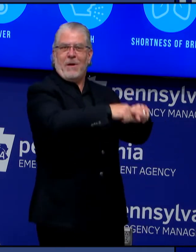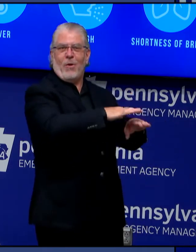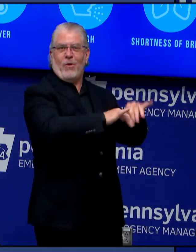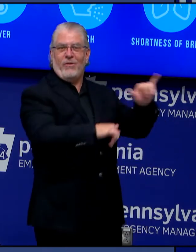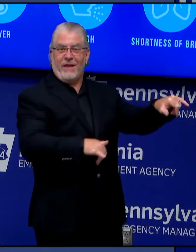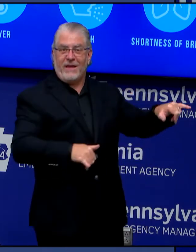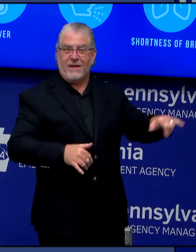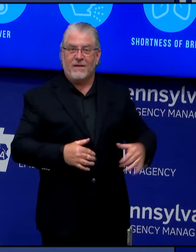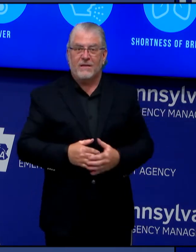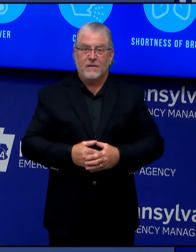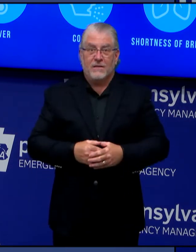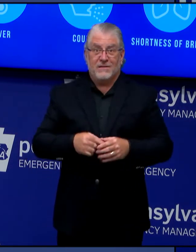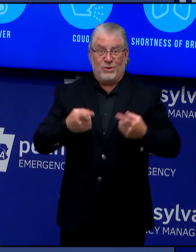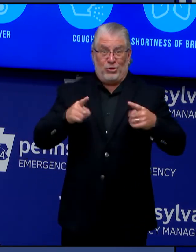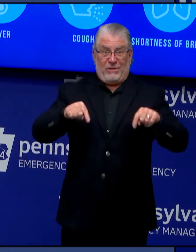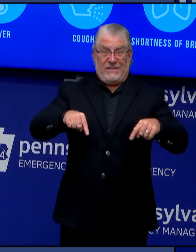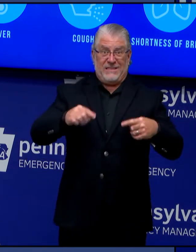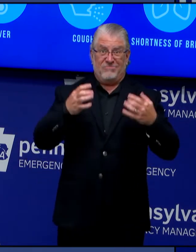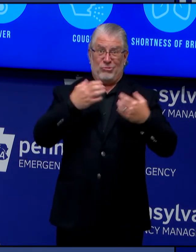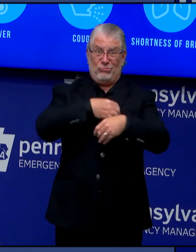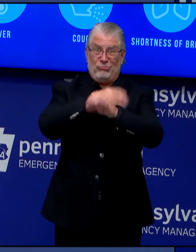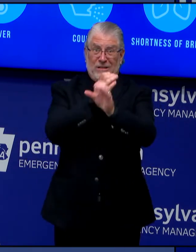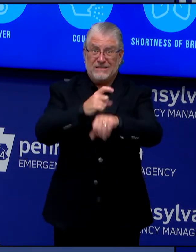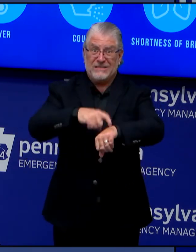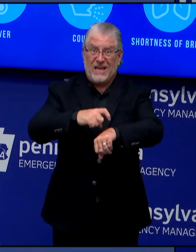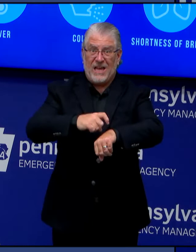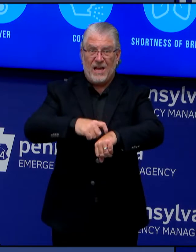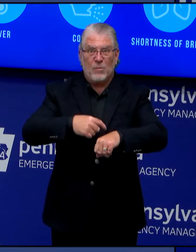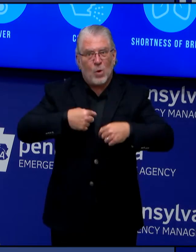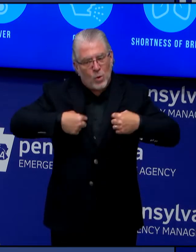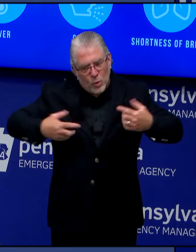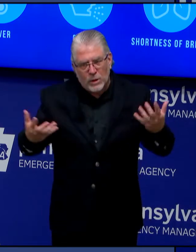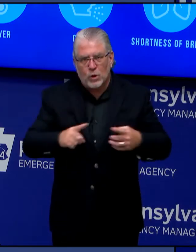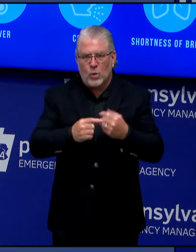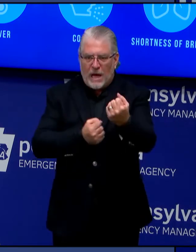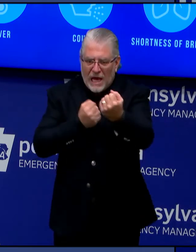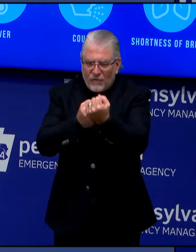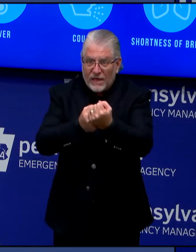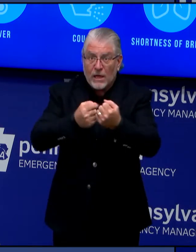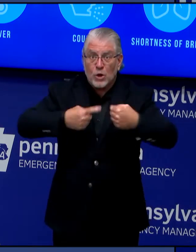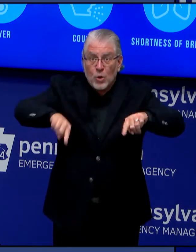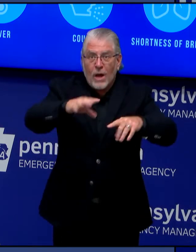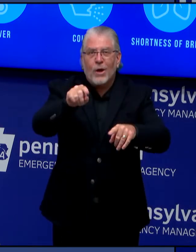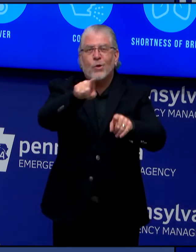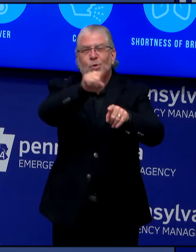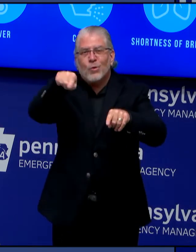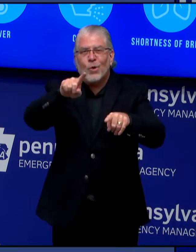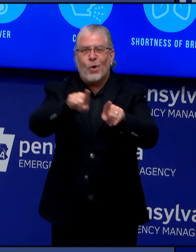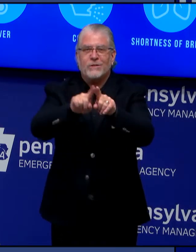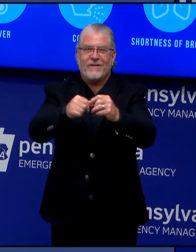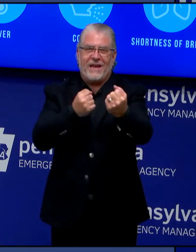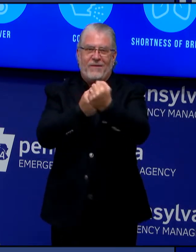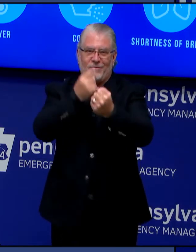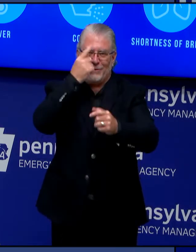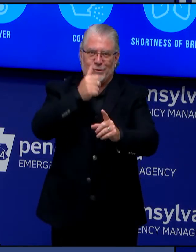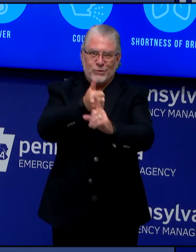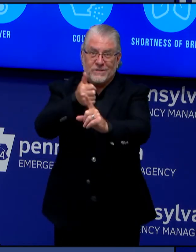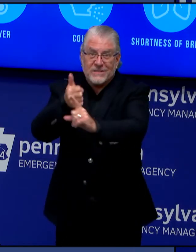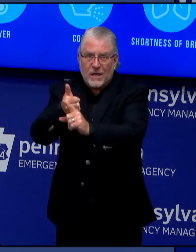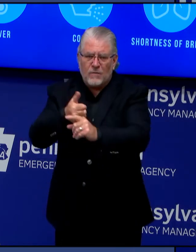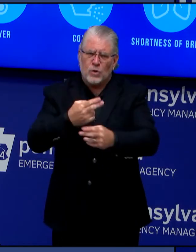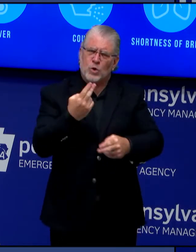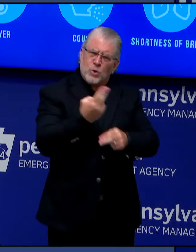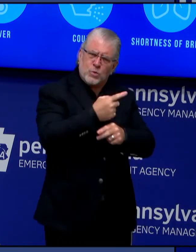for yourself and your family. These programs exist to make our most difficult times a little bit